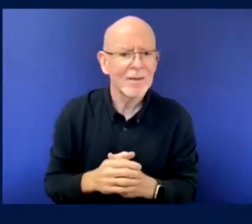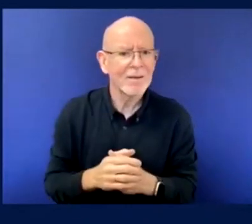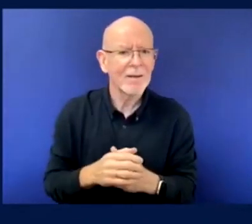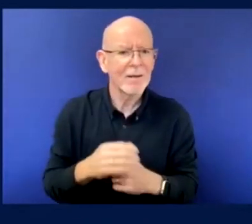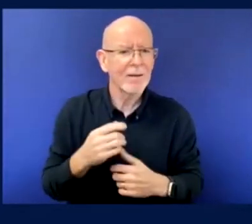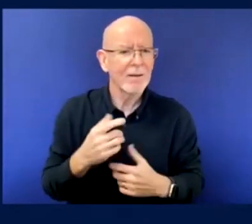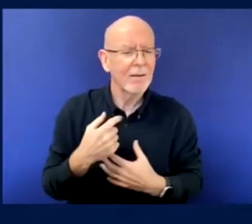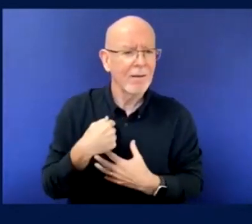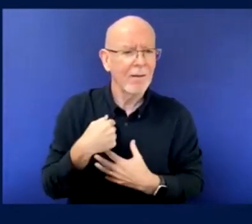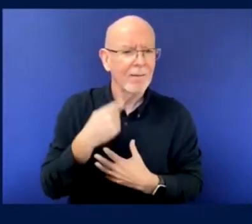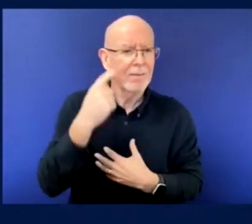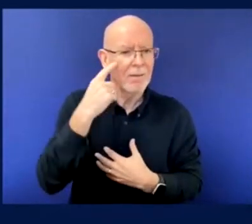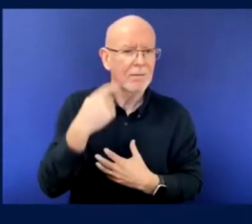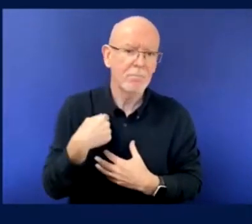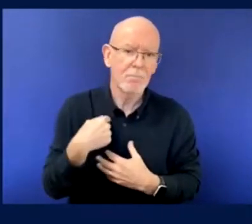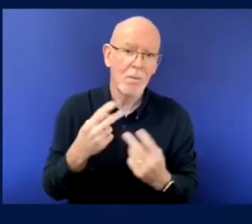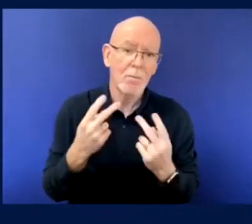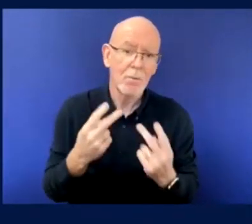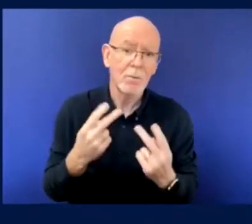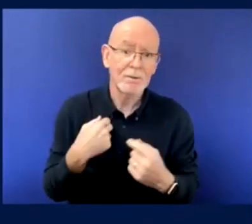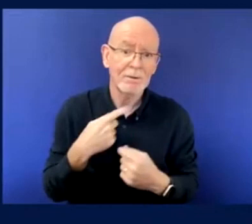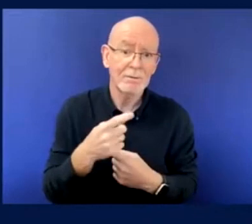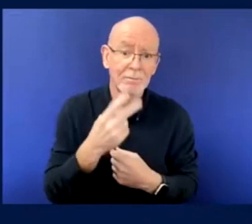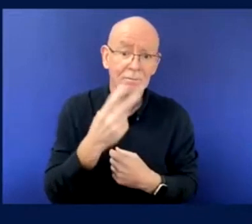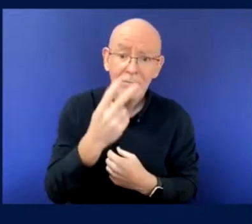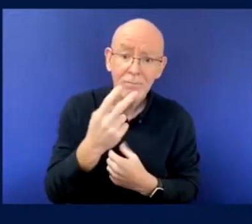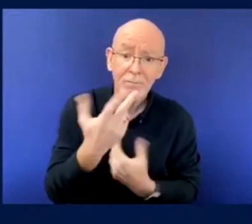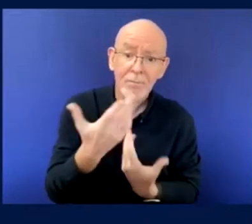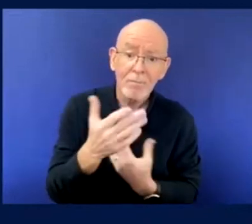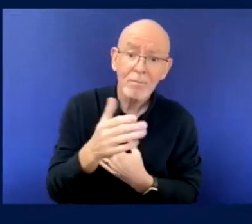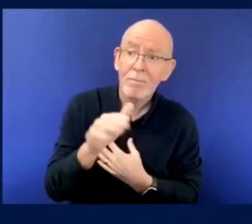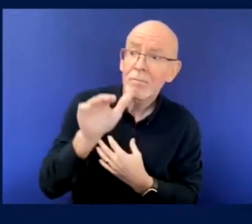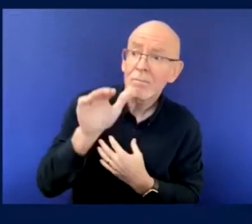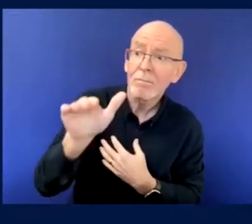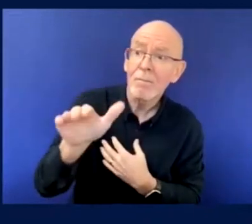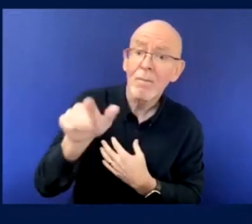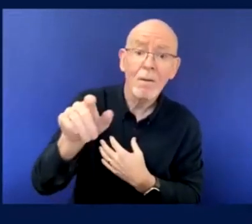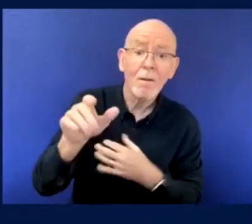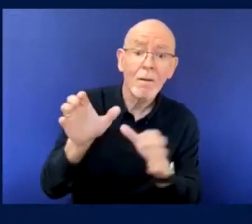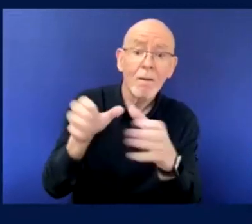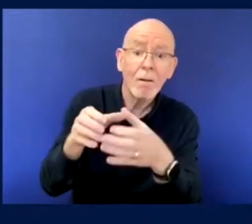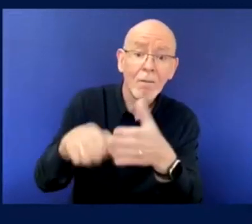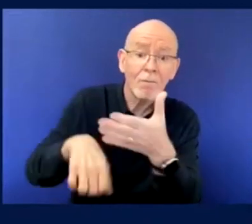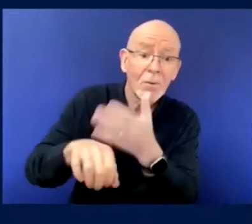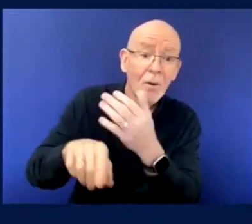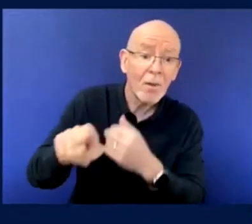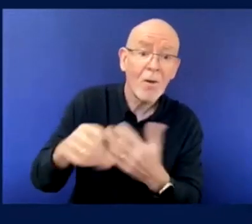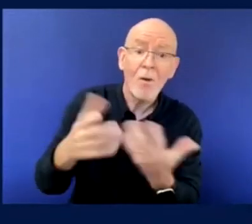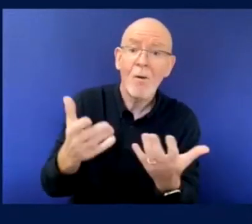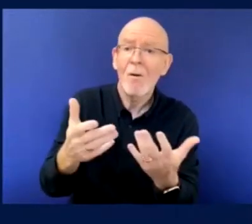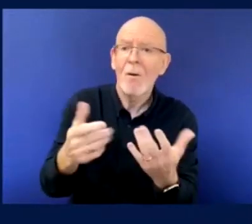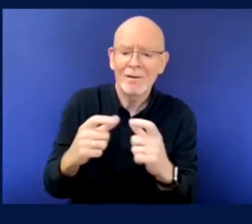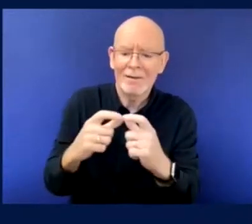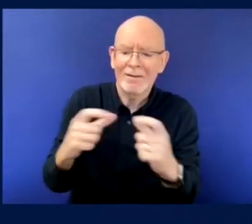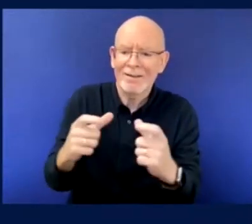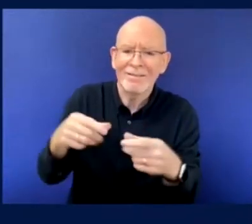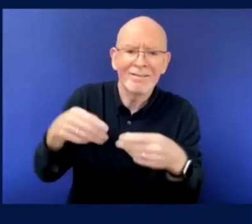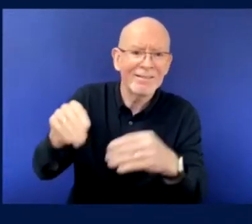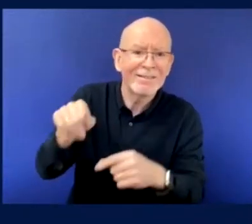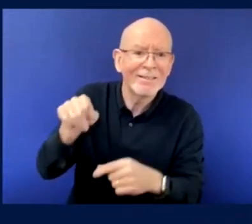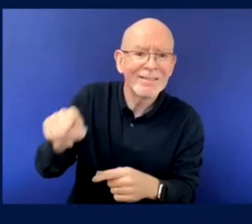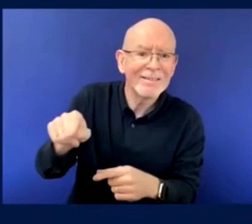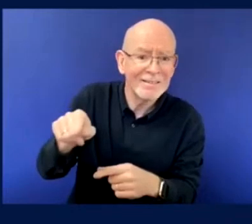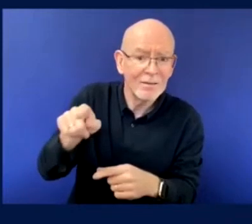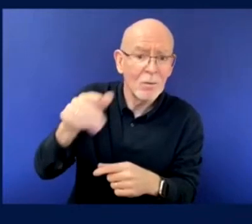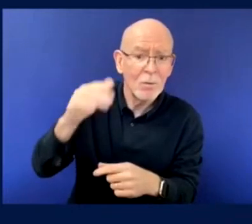ticket office, where can I get a wheelchair ticket? And they, you know, I don't know if we have any wheelchair spaces. So I think